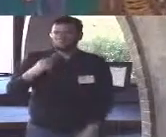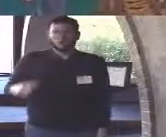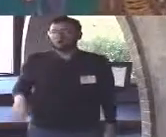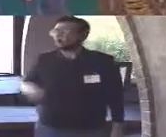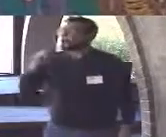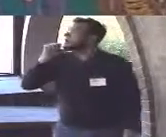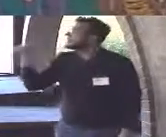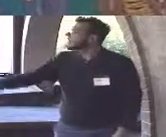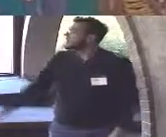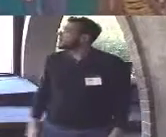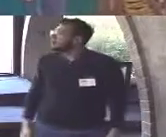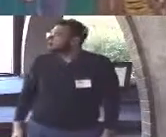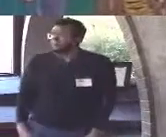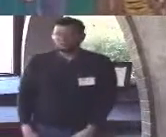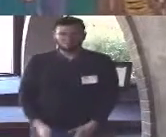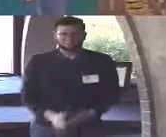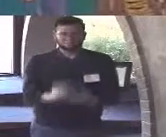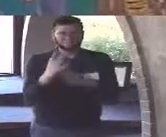that's a paraphrase anyways